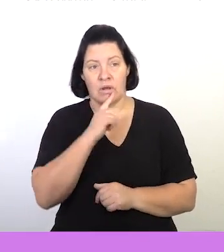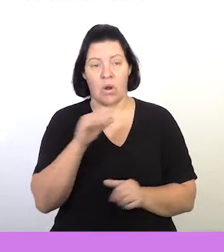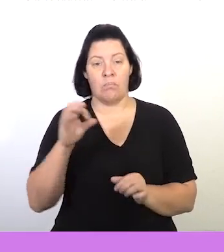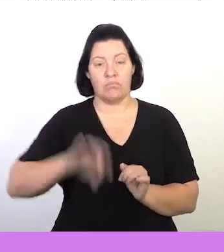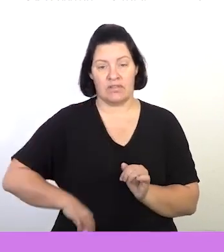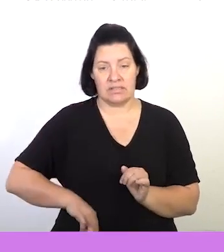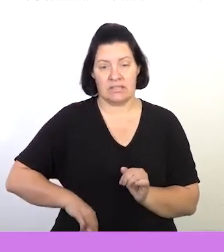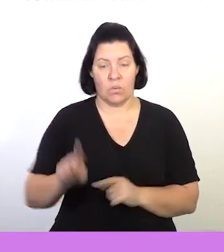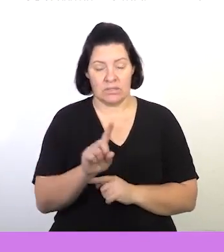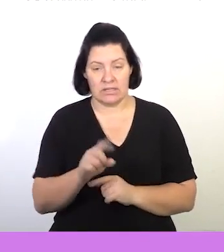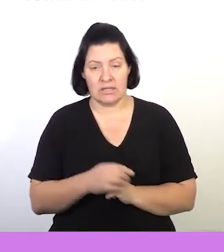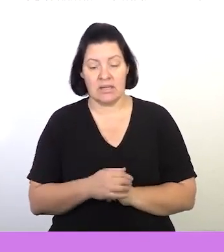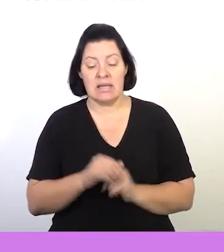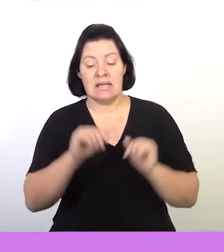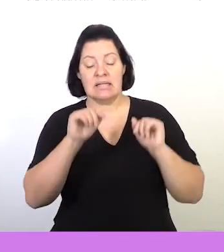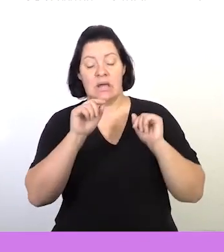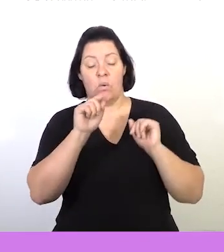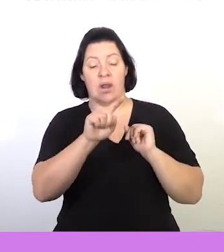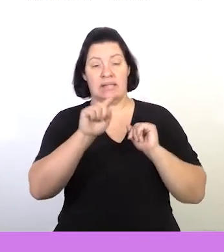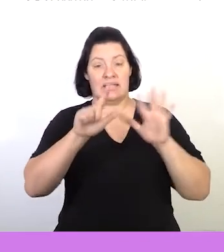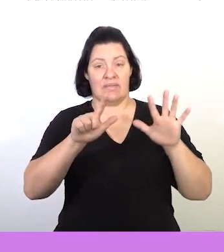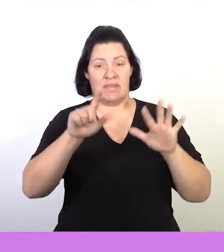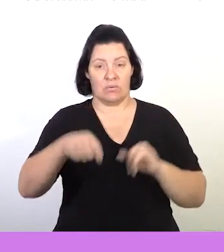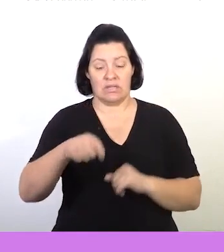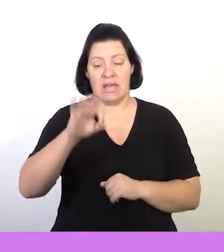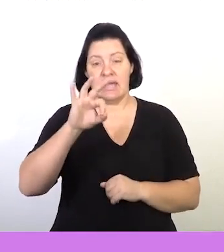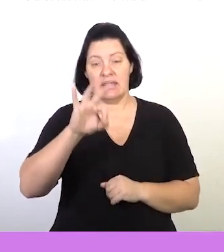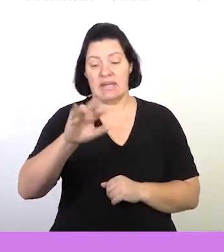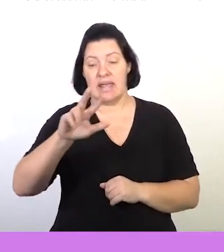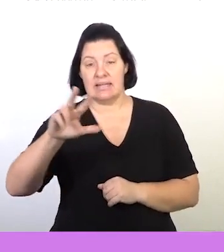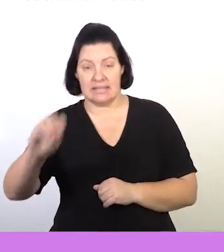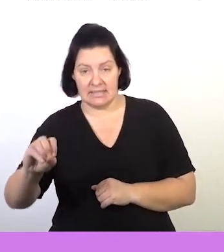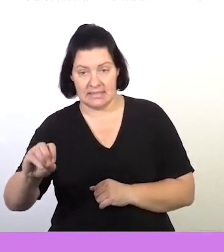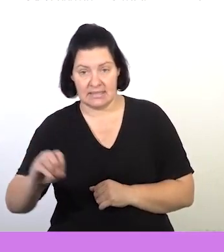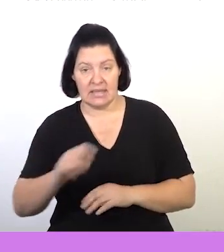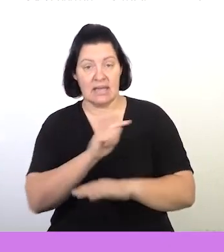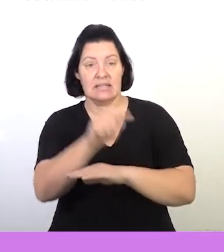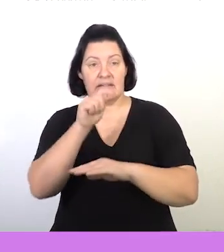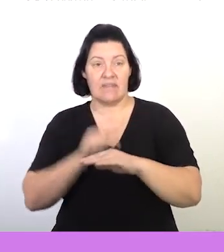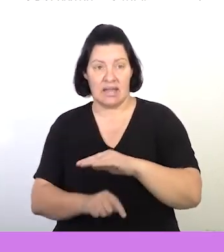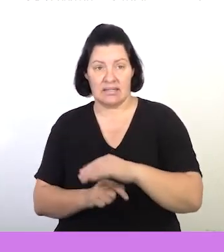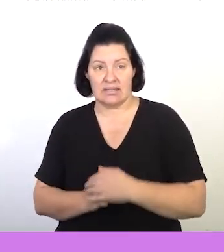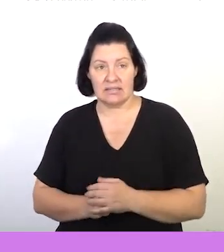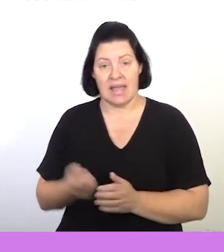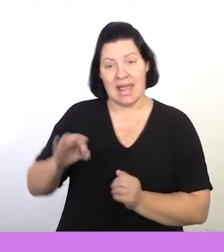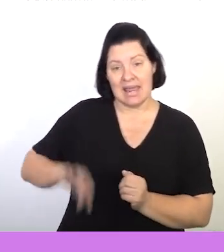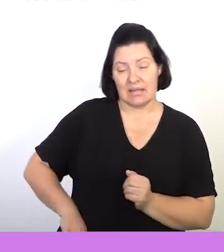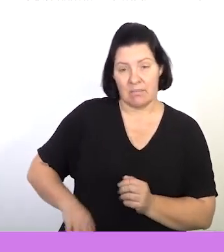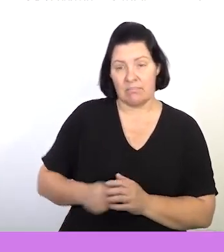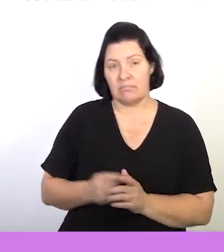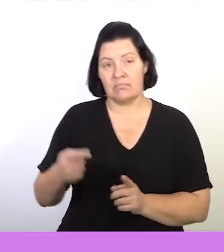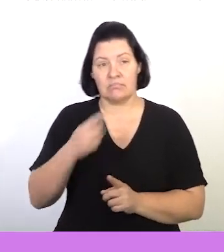calculated what is the profit that will be 17,380 Rand divided by